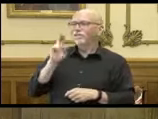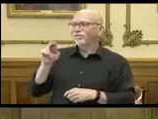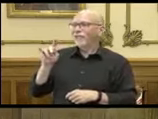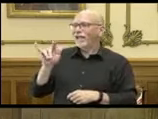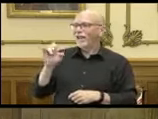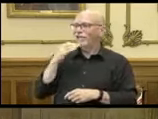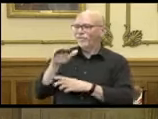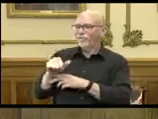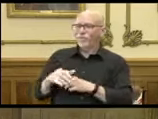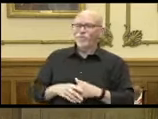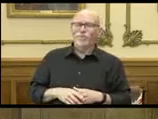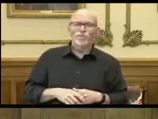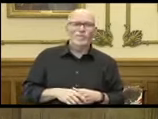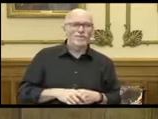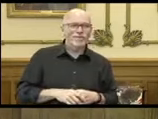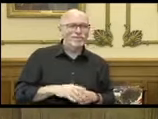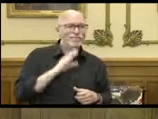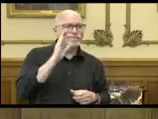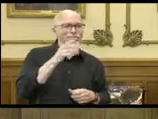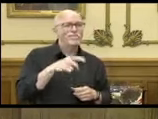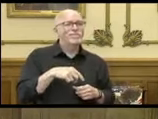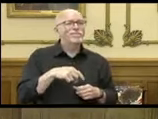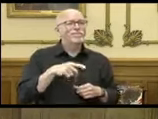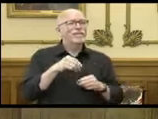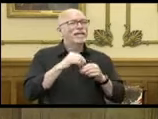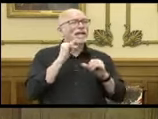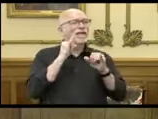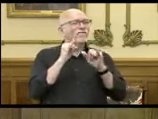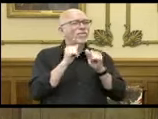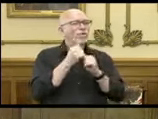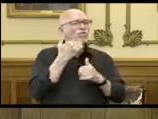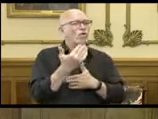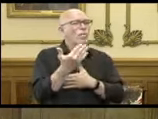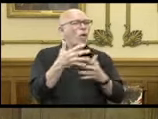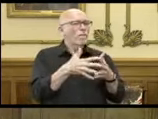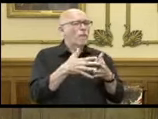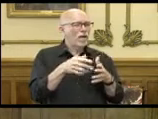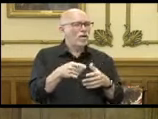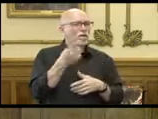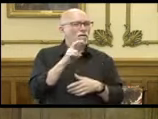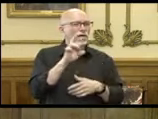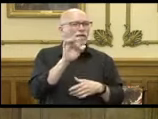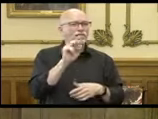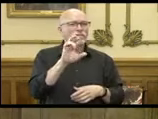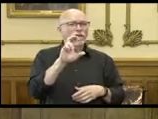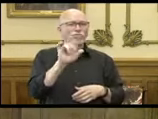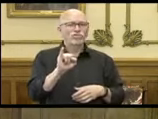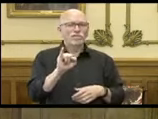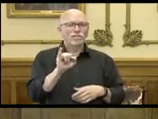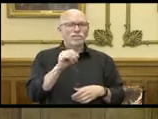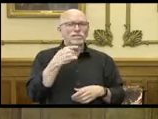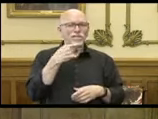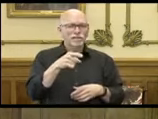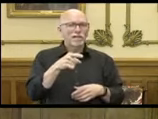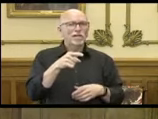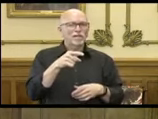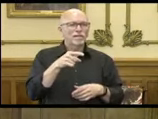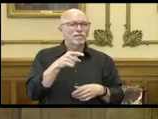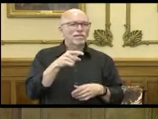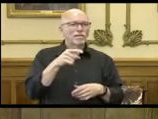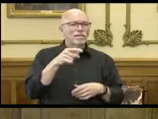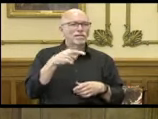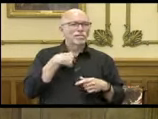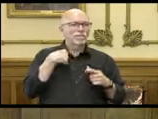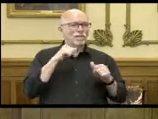afternoon. Hi. In an interview with Good Morning America, Dr. Fauci said the Midwest could be primed for a